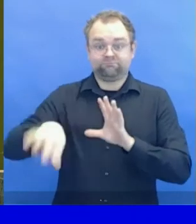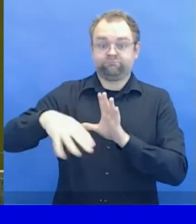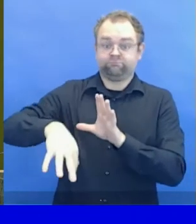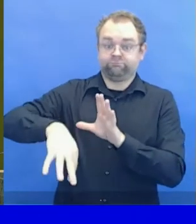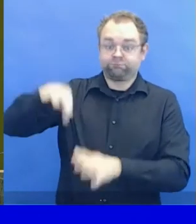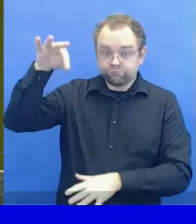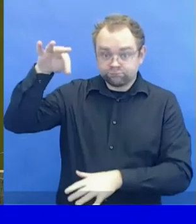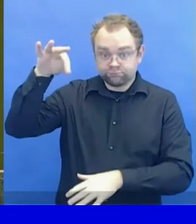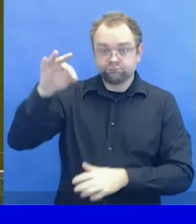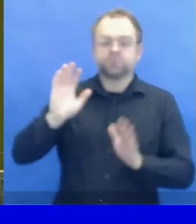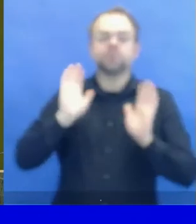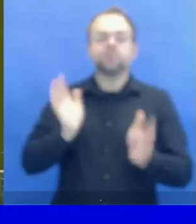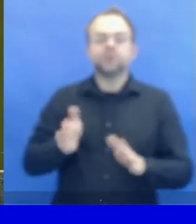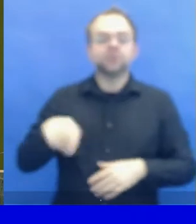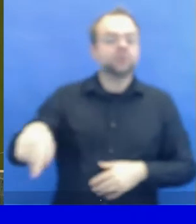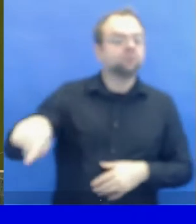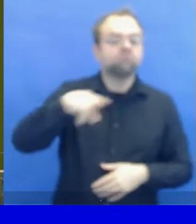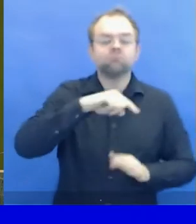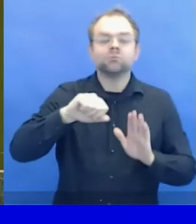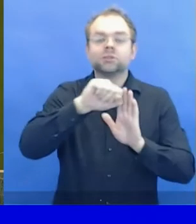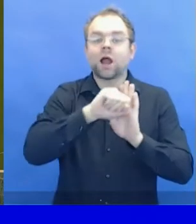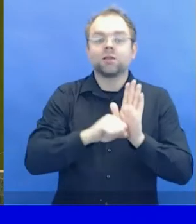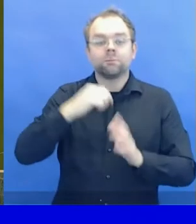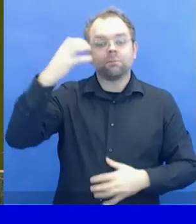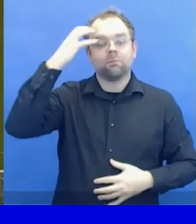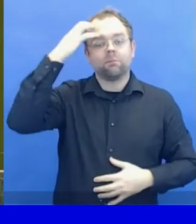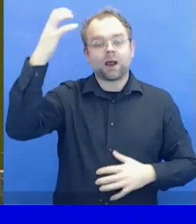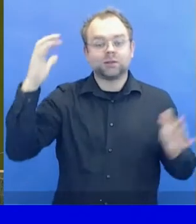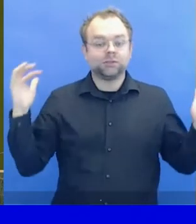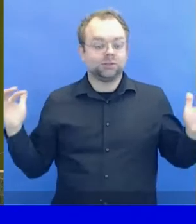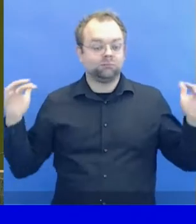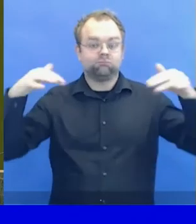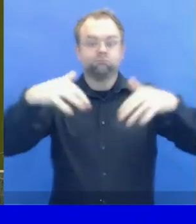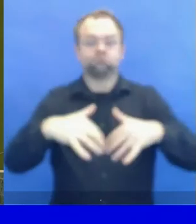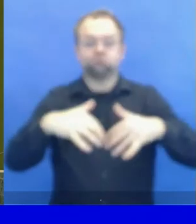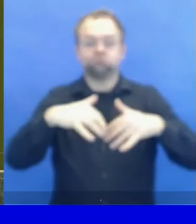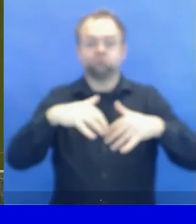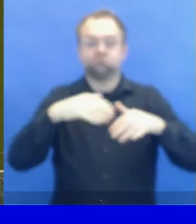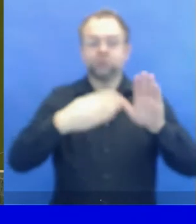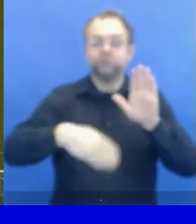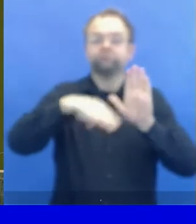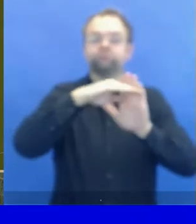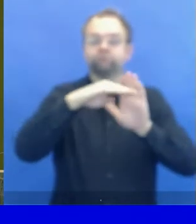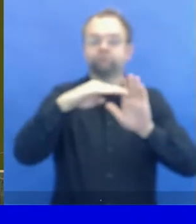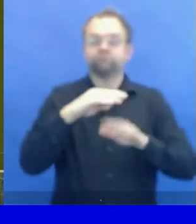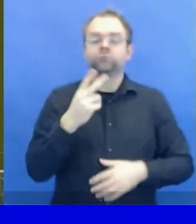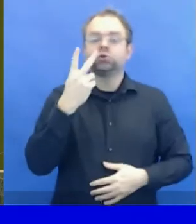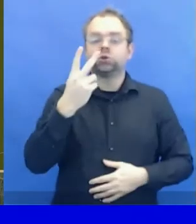majority of the votes of the representative State Parties present at voting.